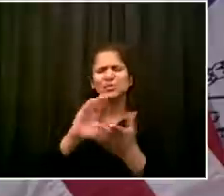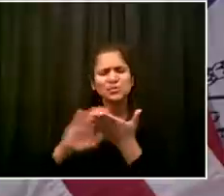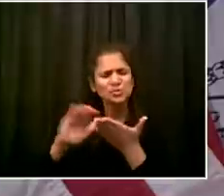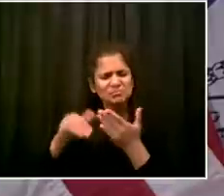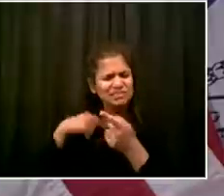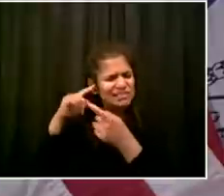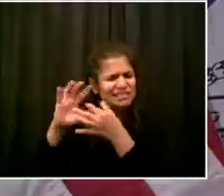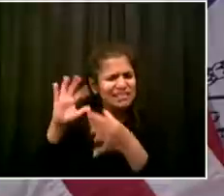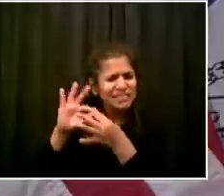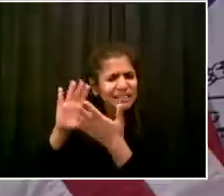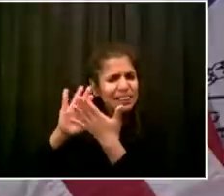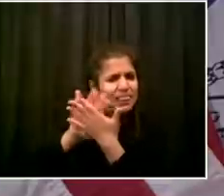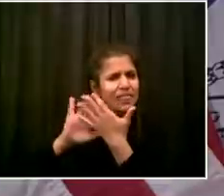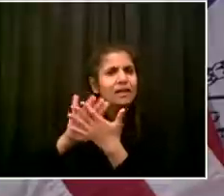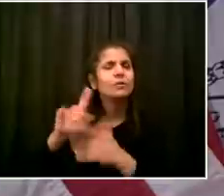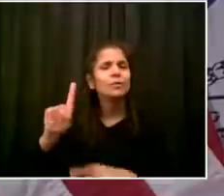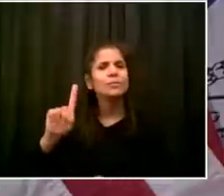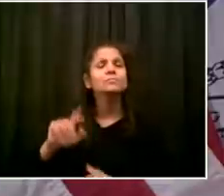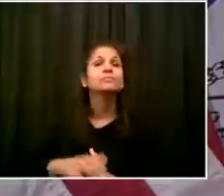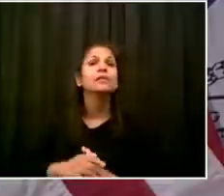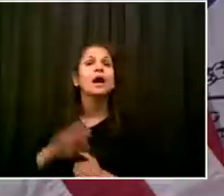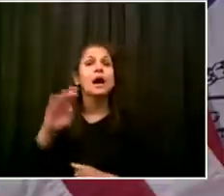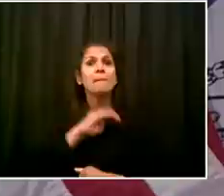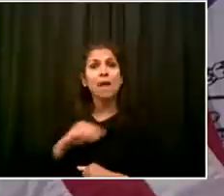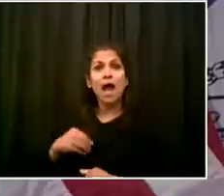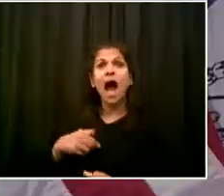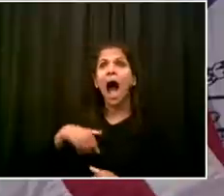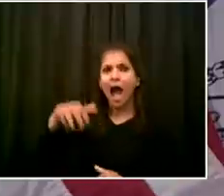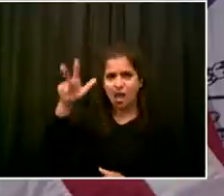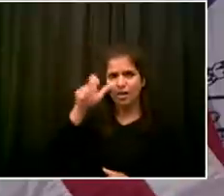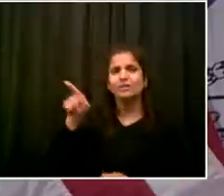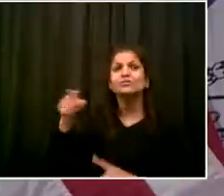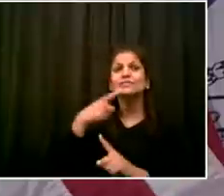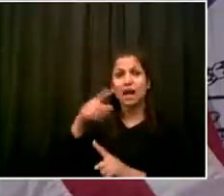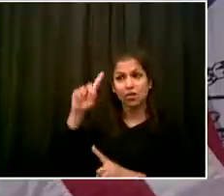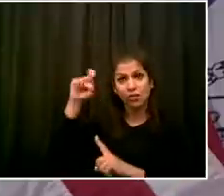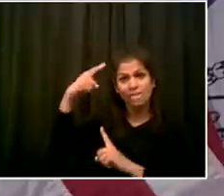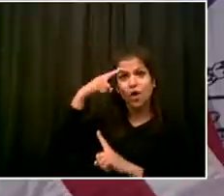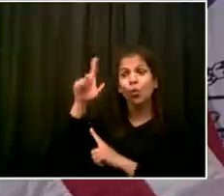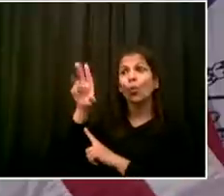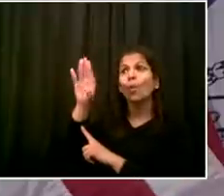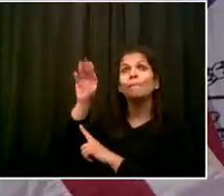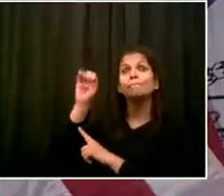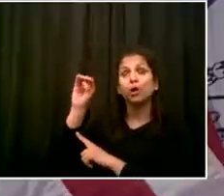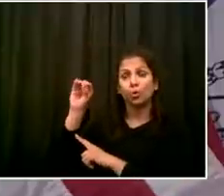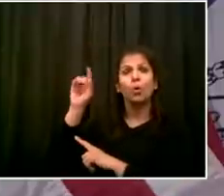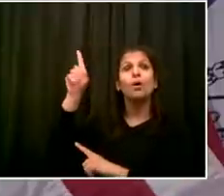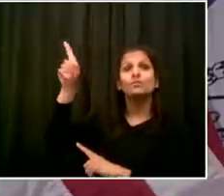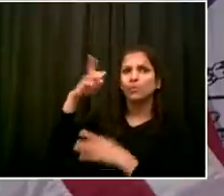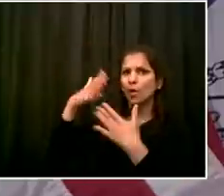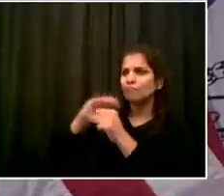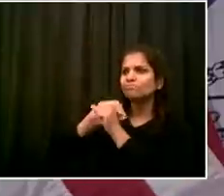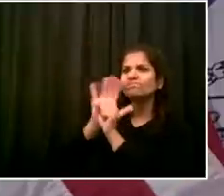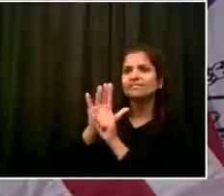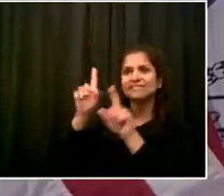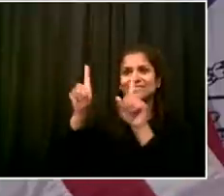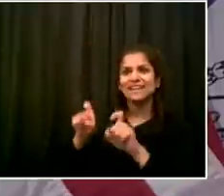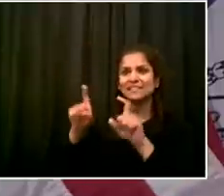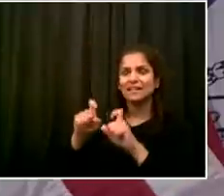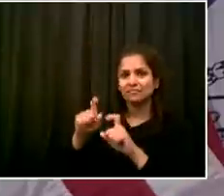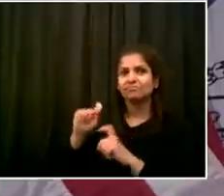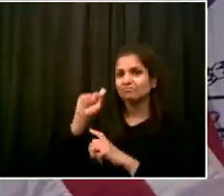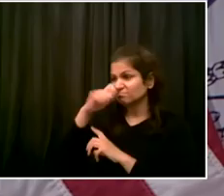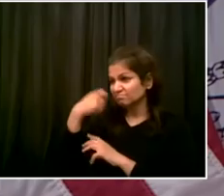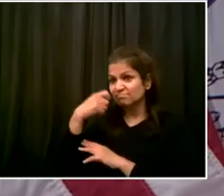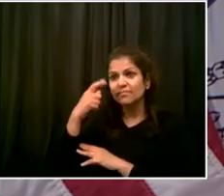administered, then we lost your feeds. Pick it up from there. I apologize. Now I see that the easier, it's easier and safer swab and